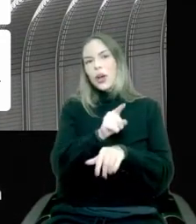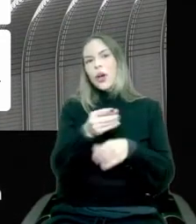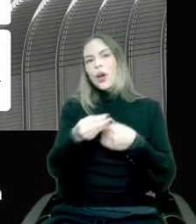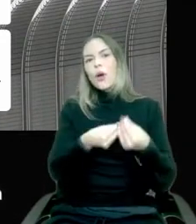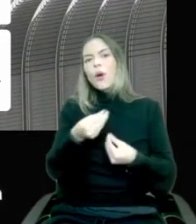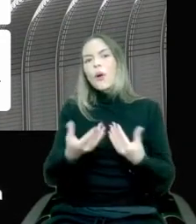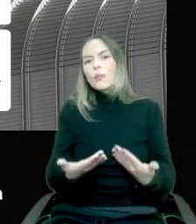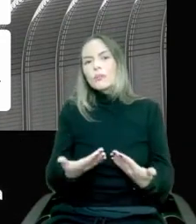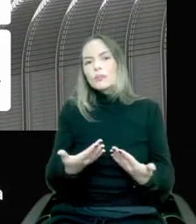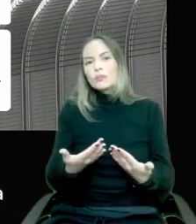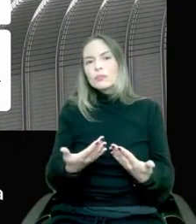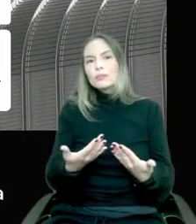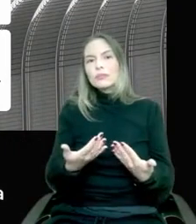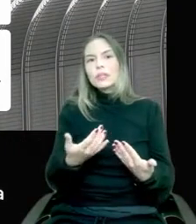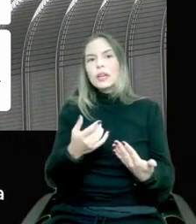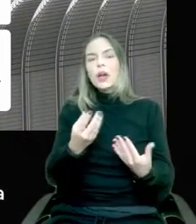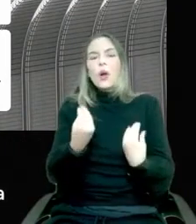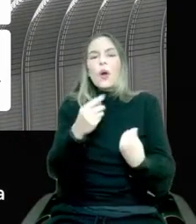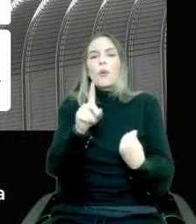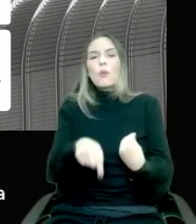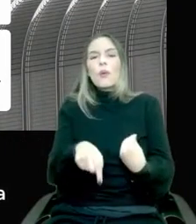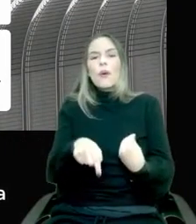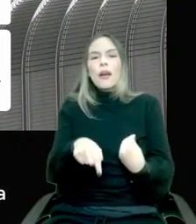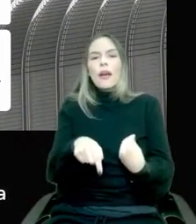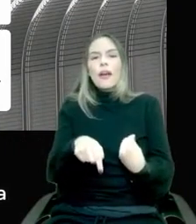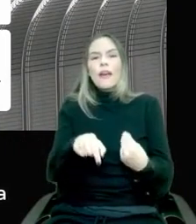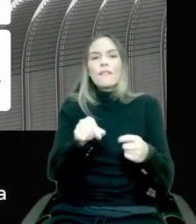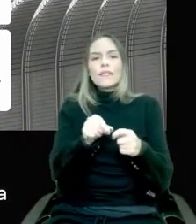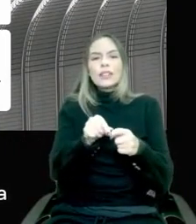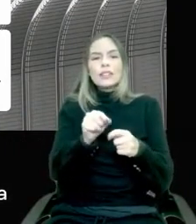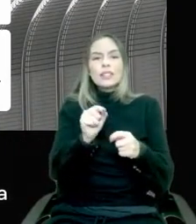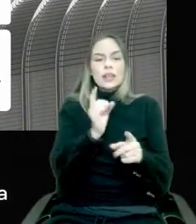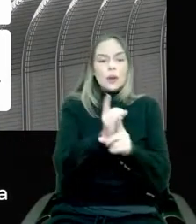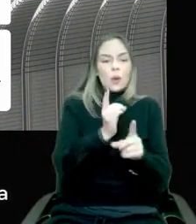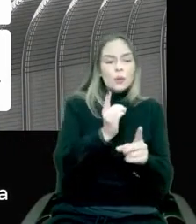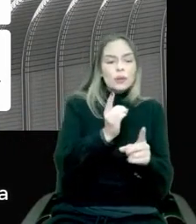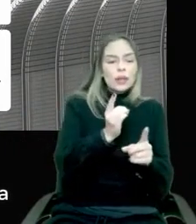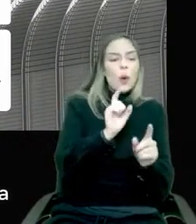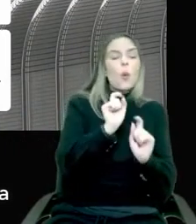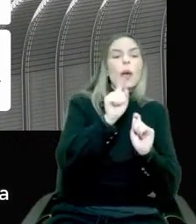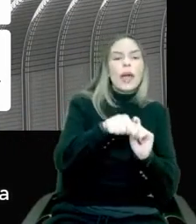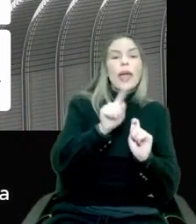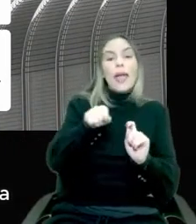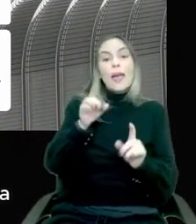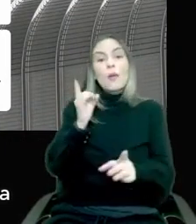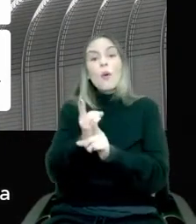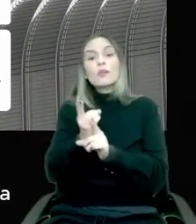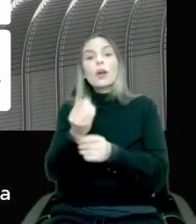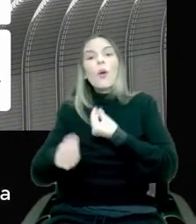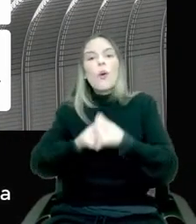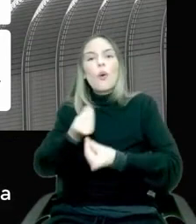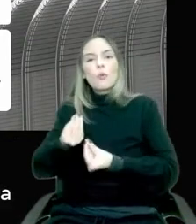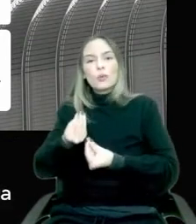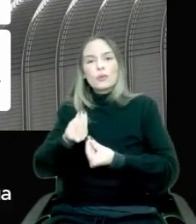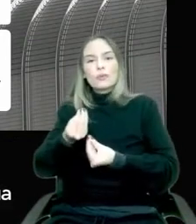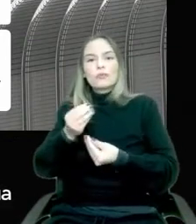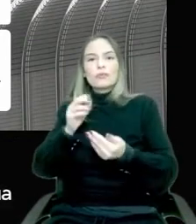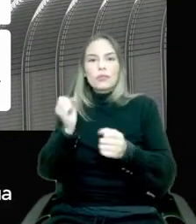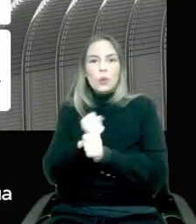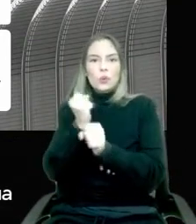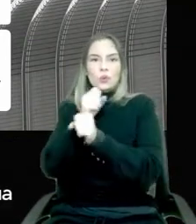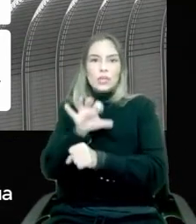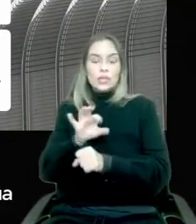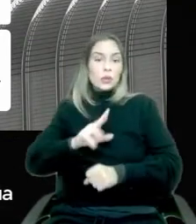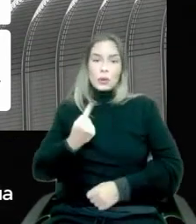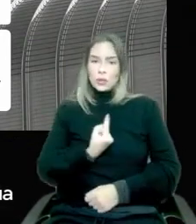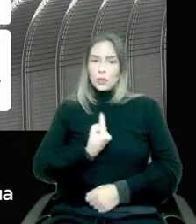How? So first define the what and then define the how. Now, you say start building this, but you are not by yourself, you know? You have